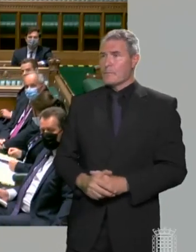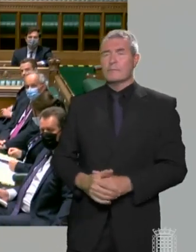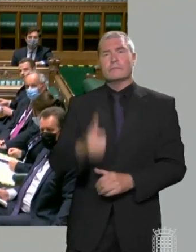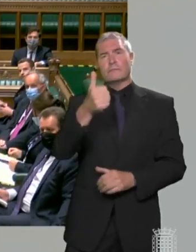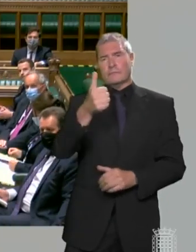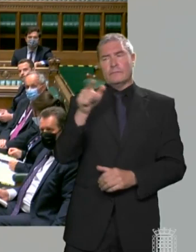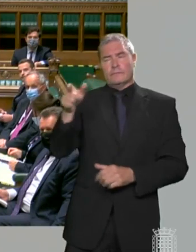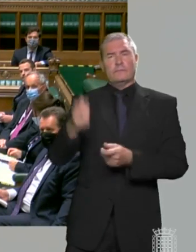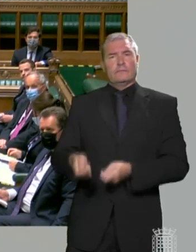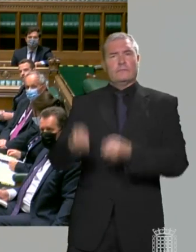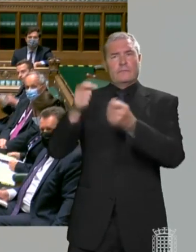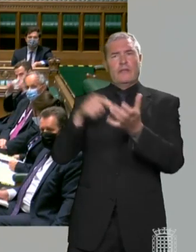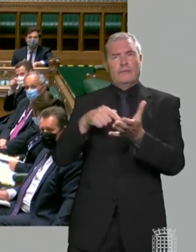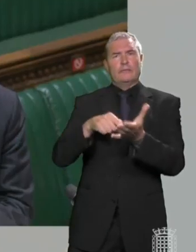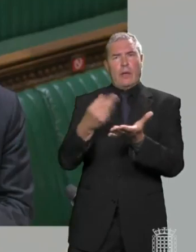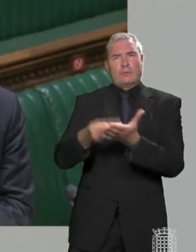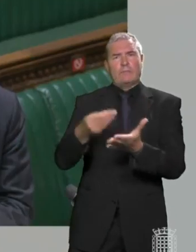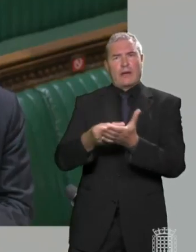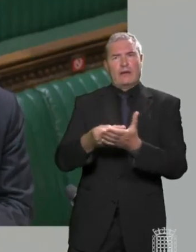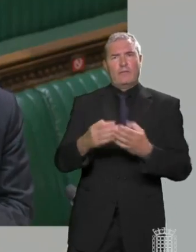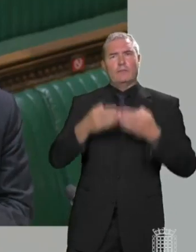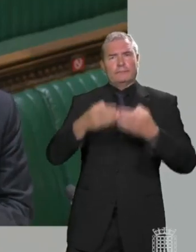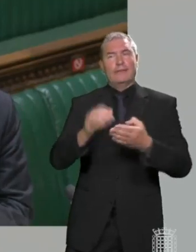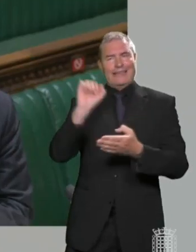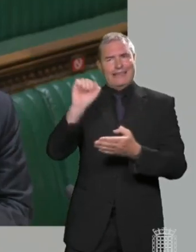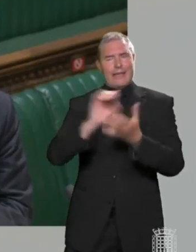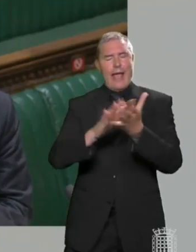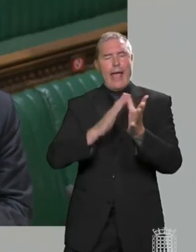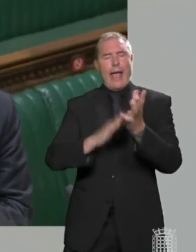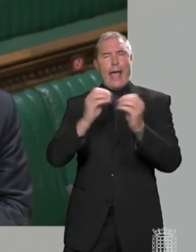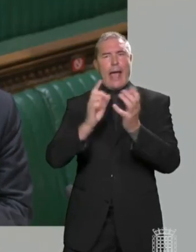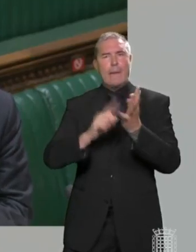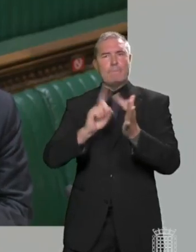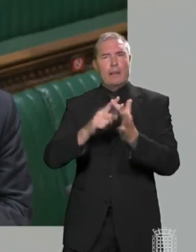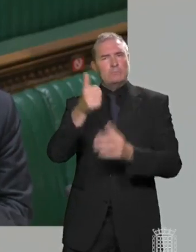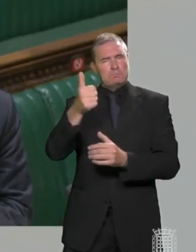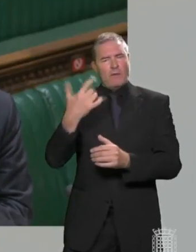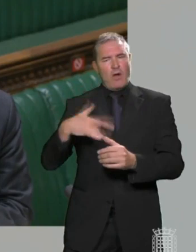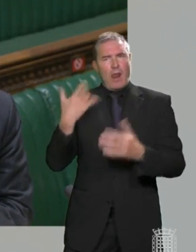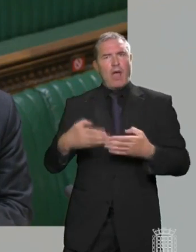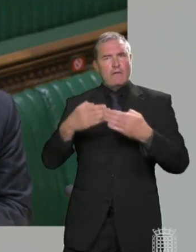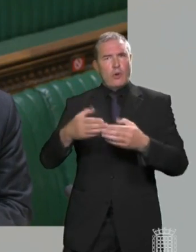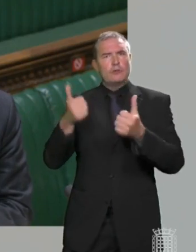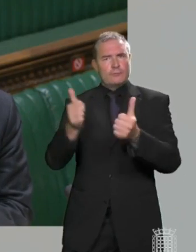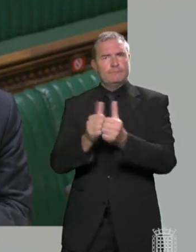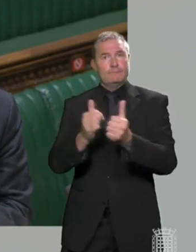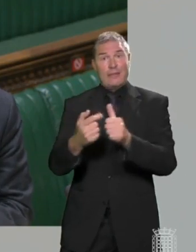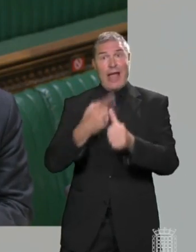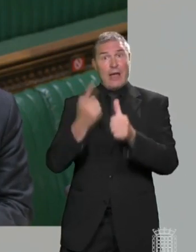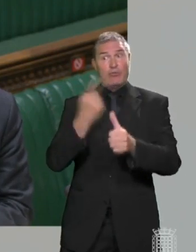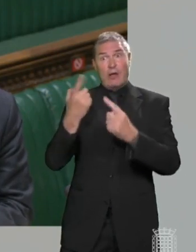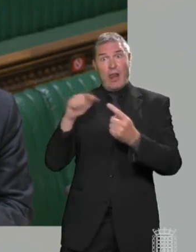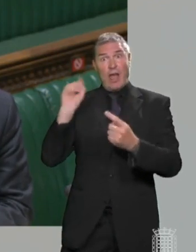Speaker. I thank my hon. Friend for raising the excellent work of Hamble lifeboats. And in April last year,